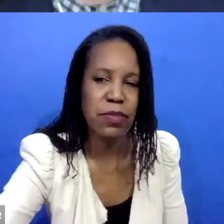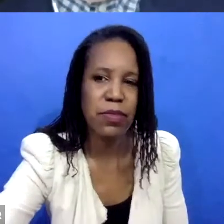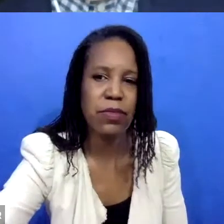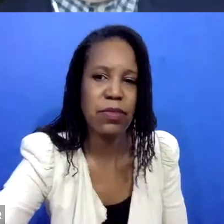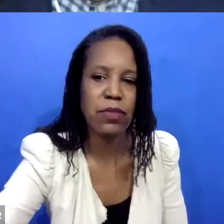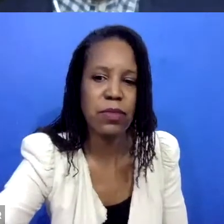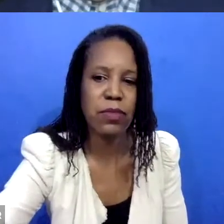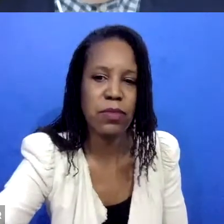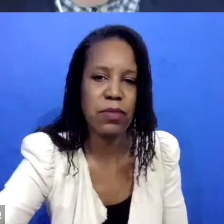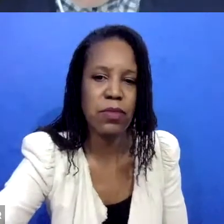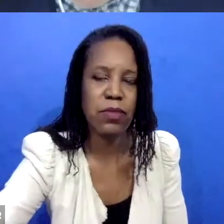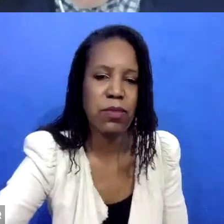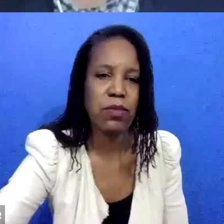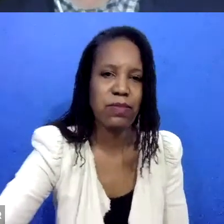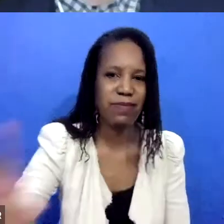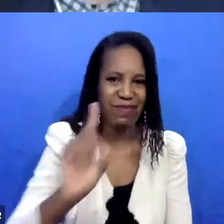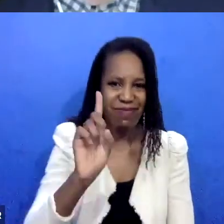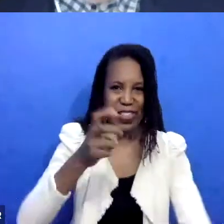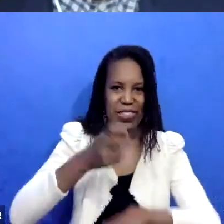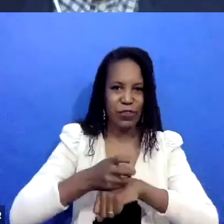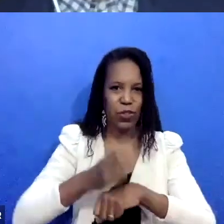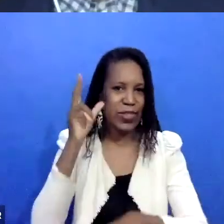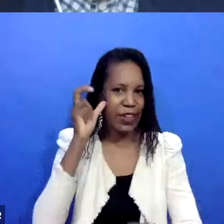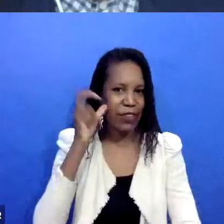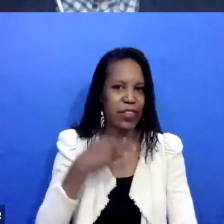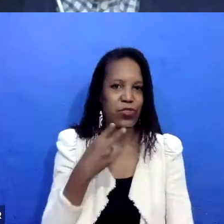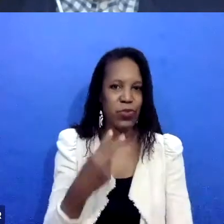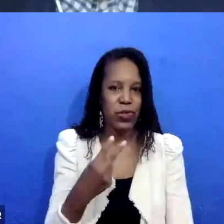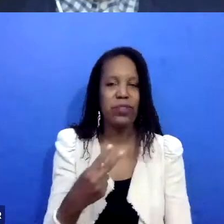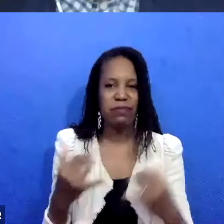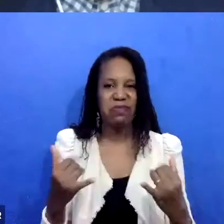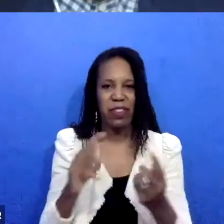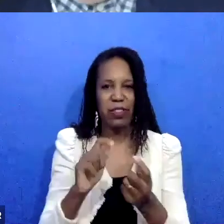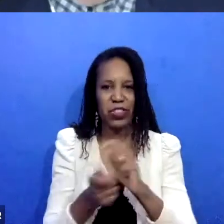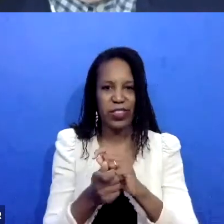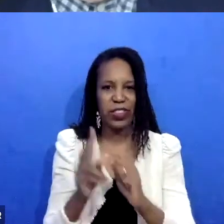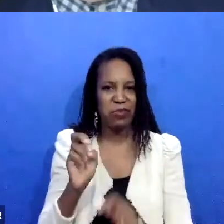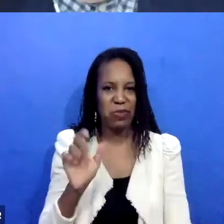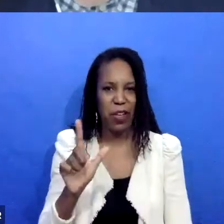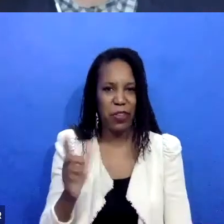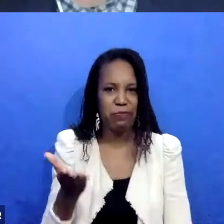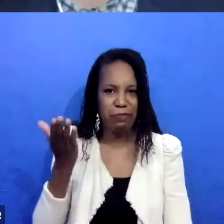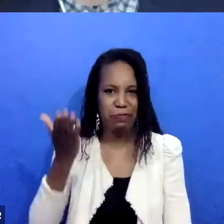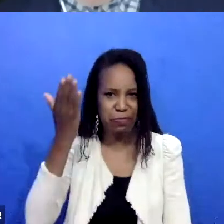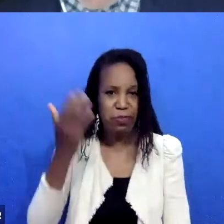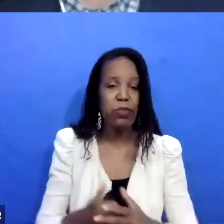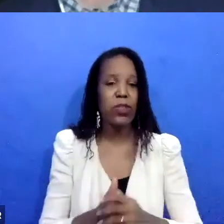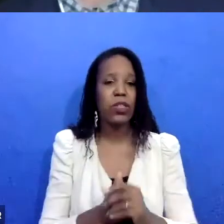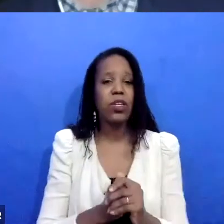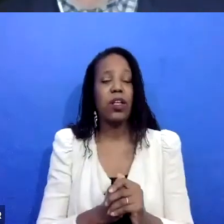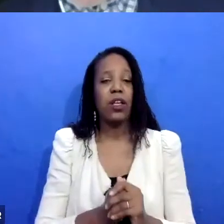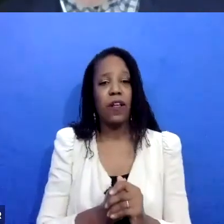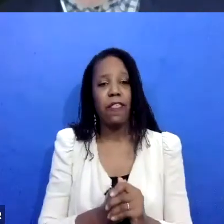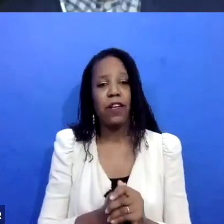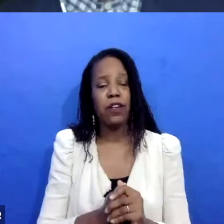really wanting to be part of this work and just aren't as ready for it as they might want to be. Um, and